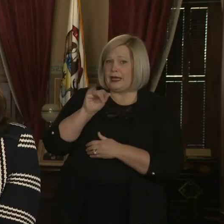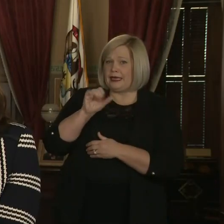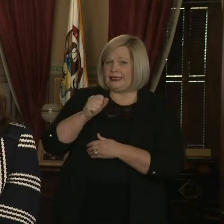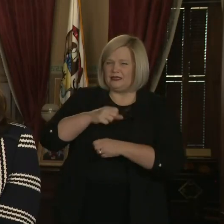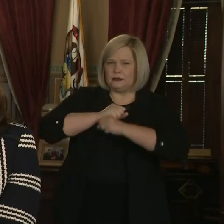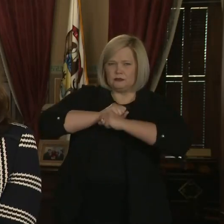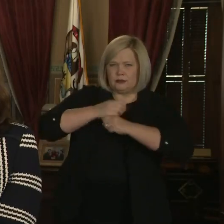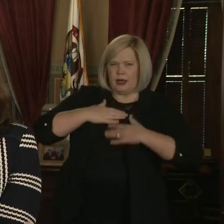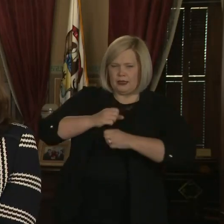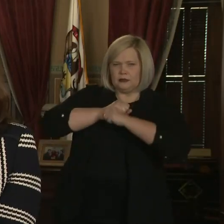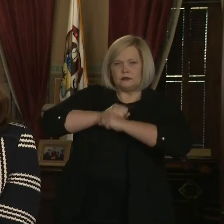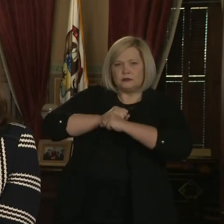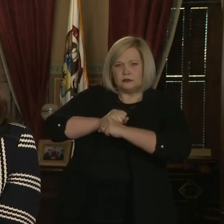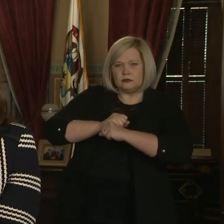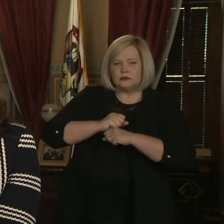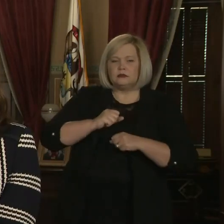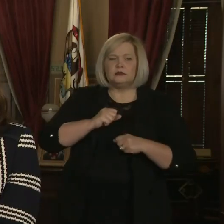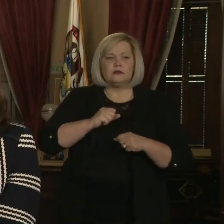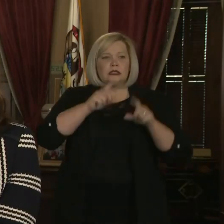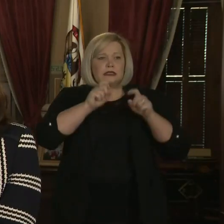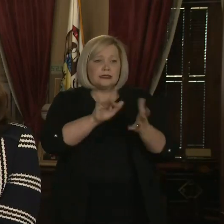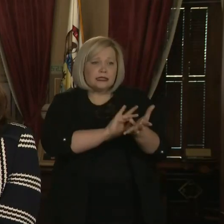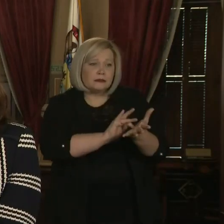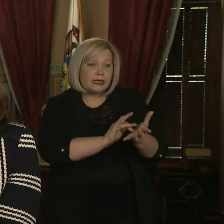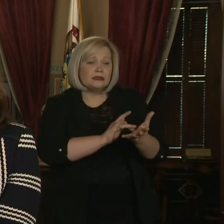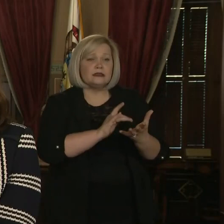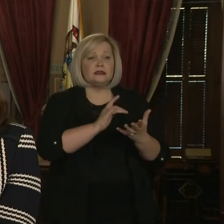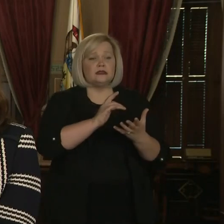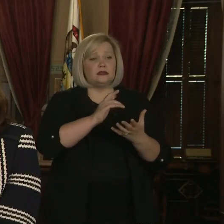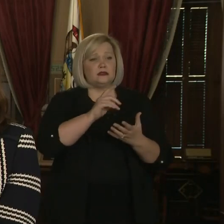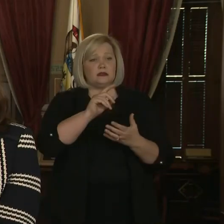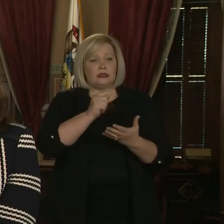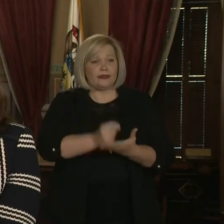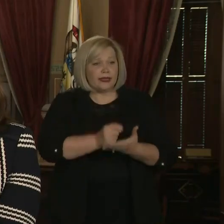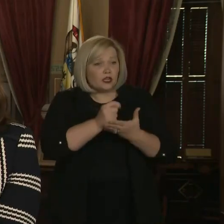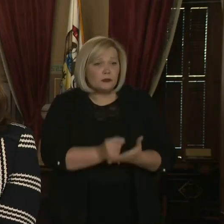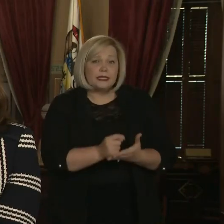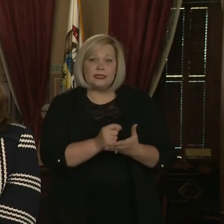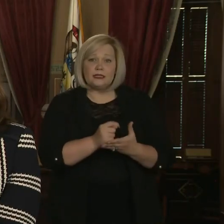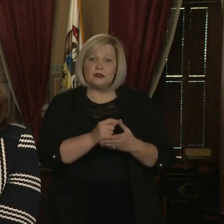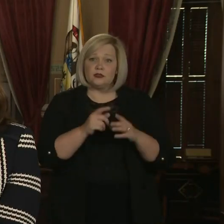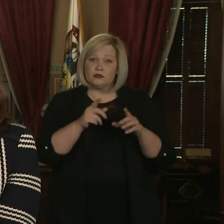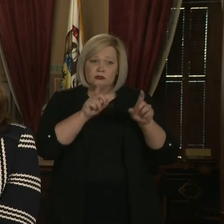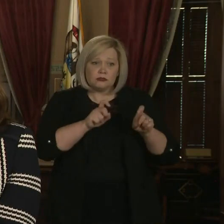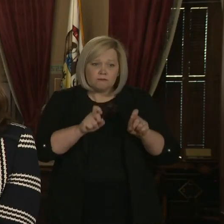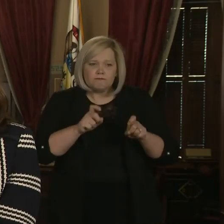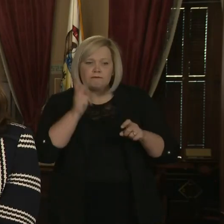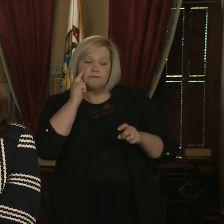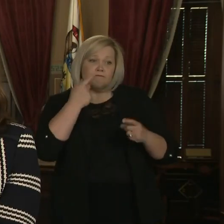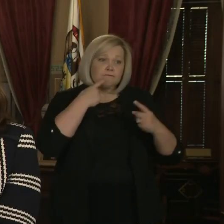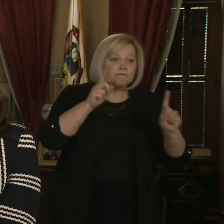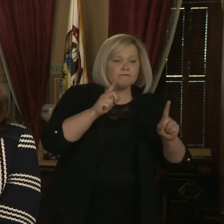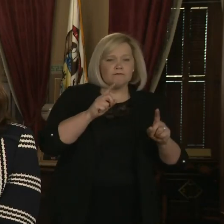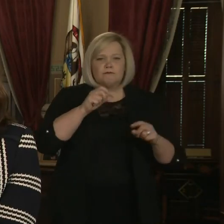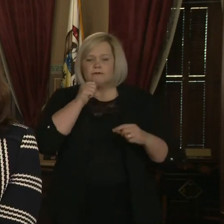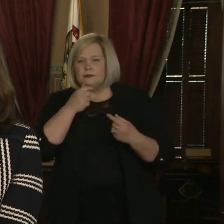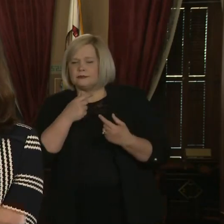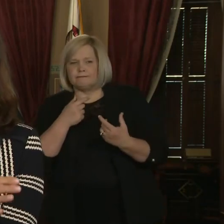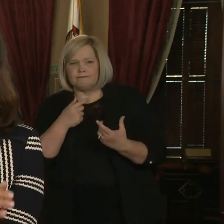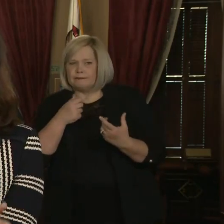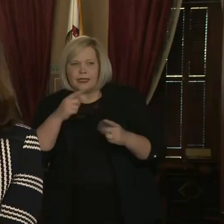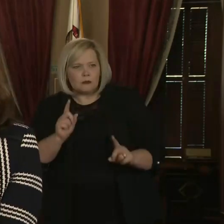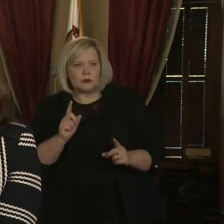are, who is immune, testing drugs and therapies in the process. And, um, I think that there is some, some great